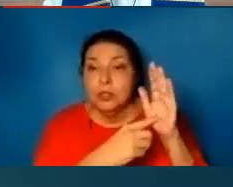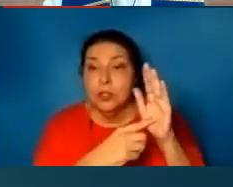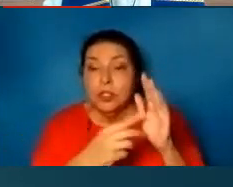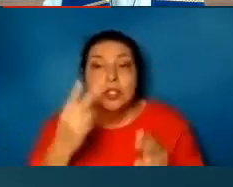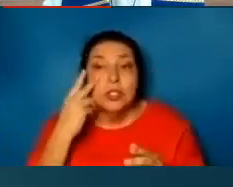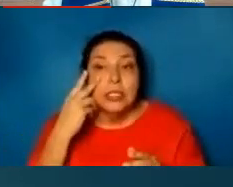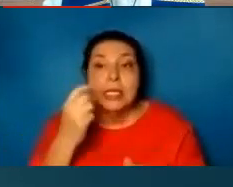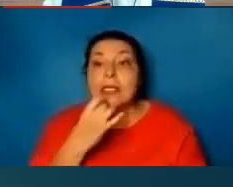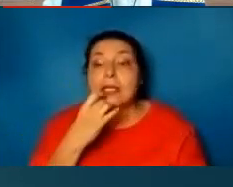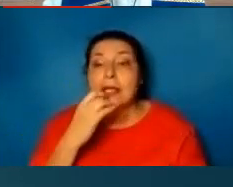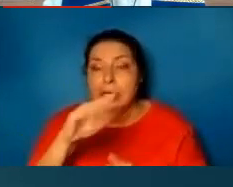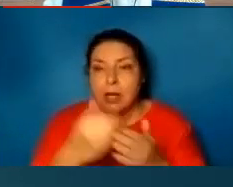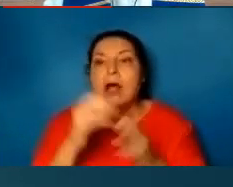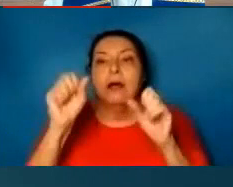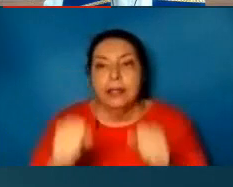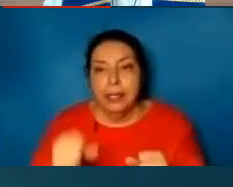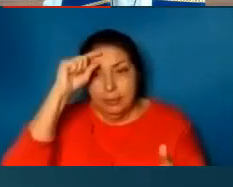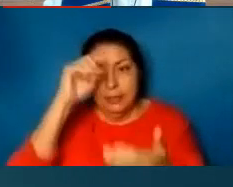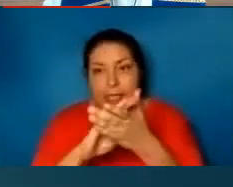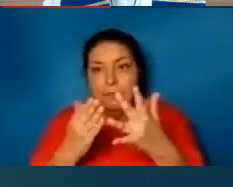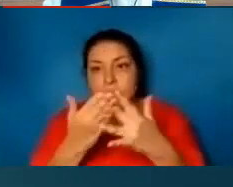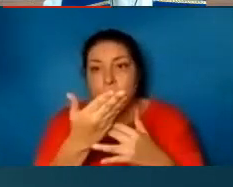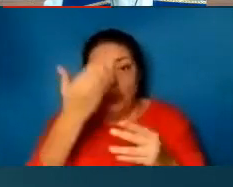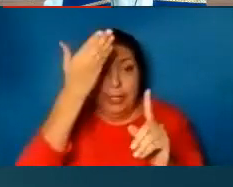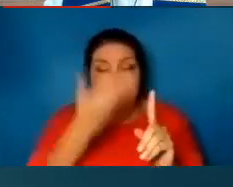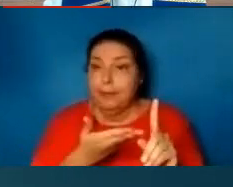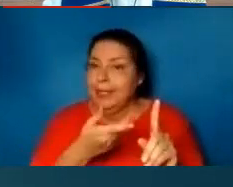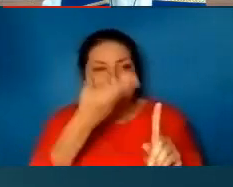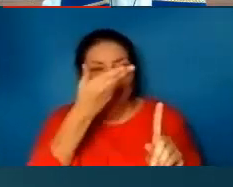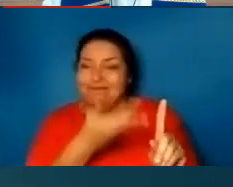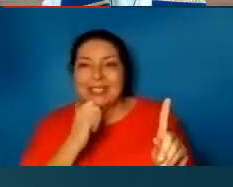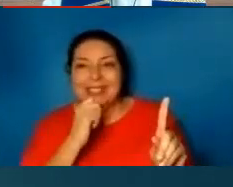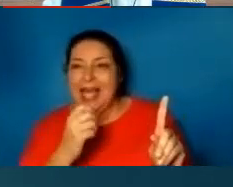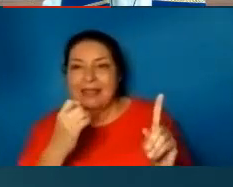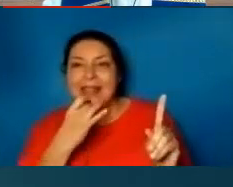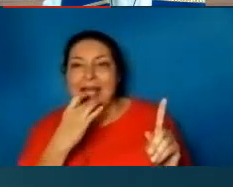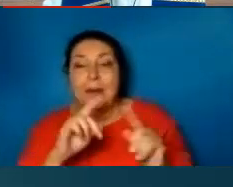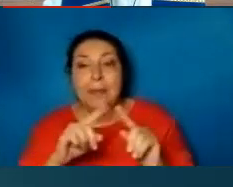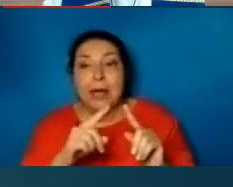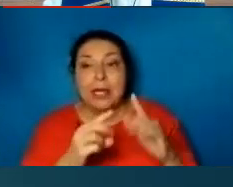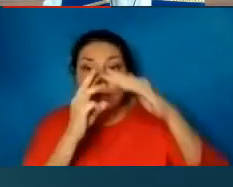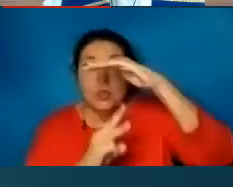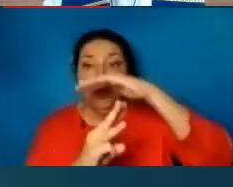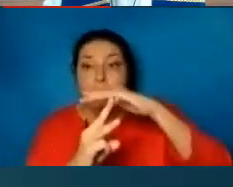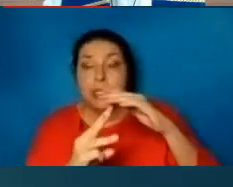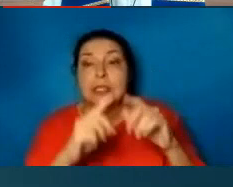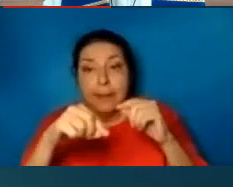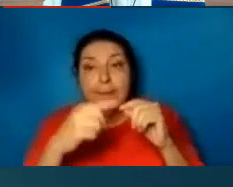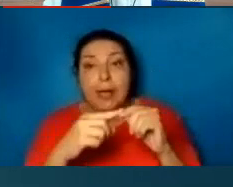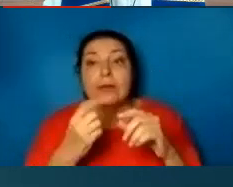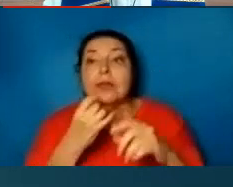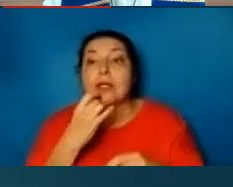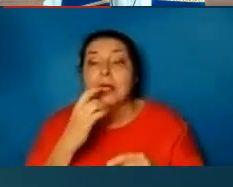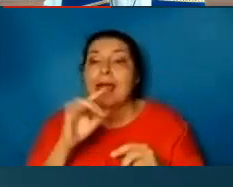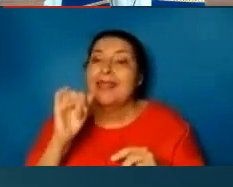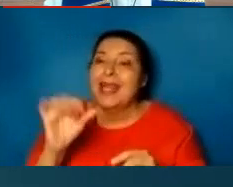that all might believe through him he was not the light but came to bear witness about the light and this is